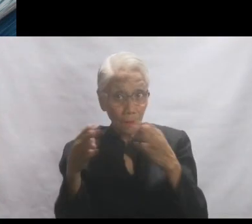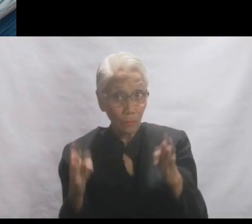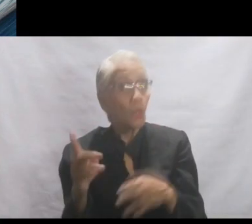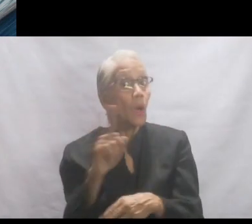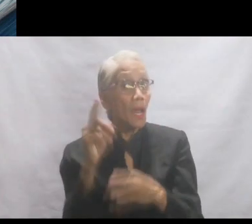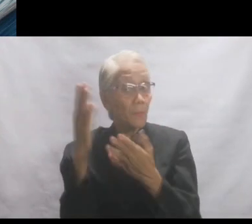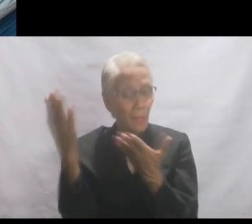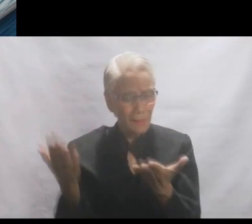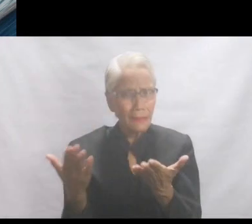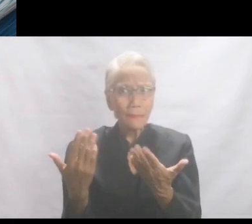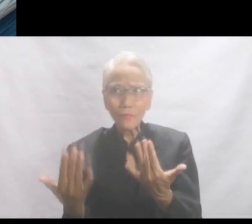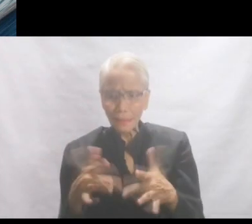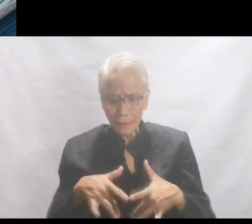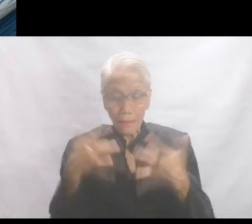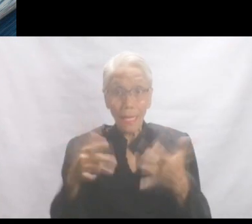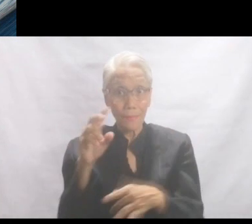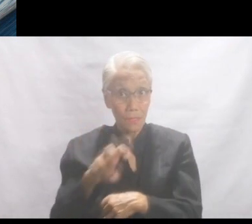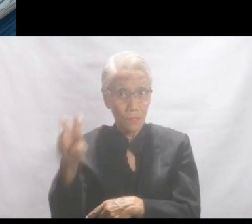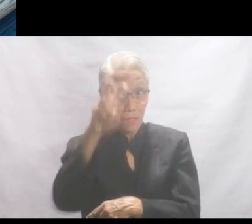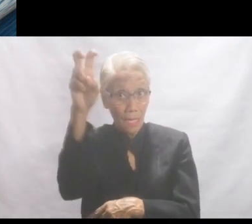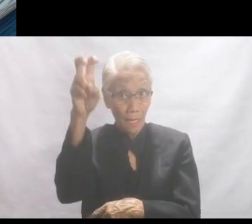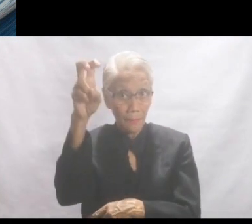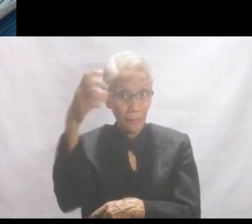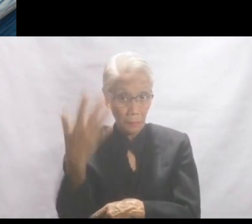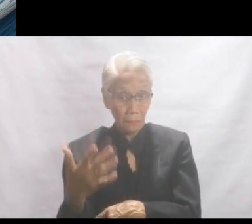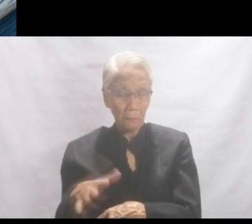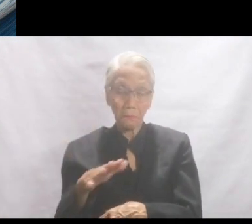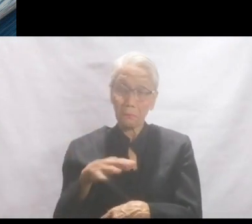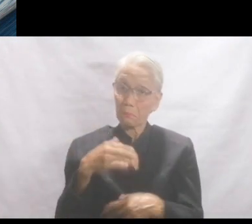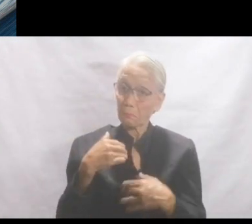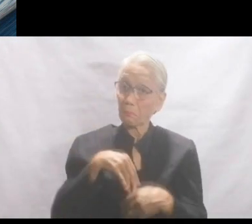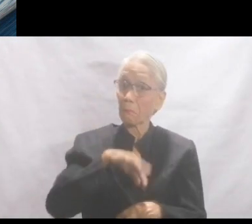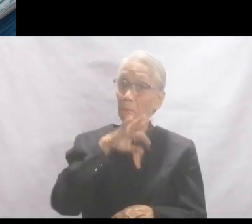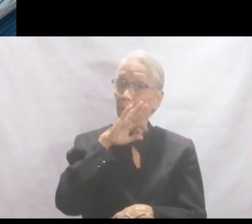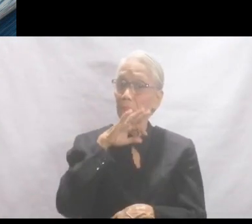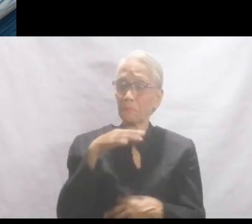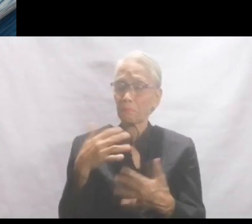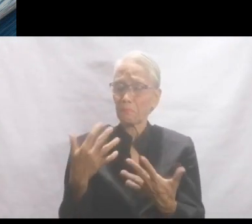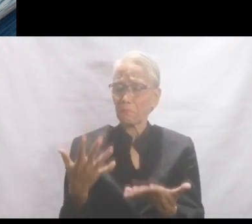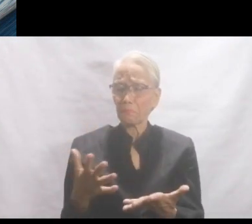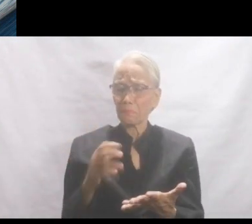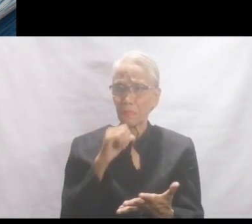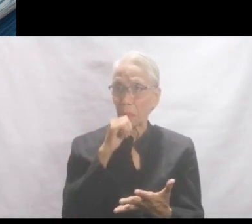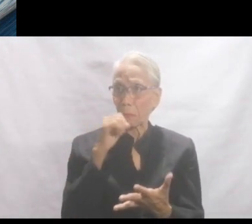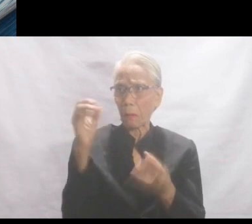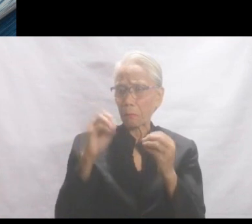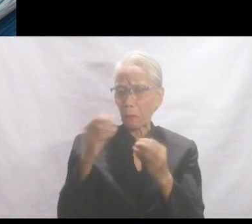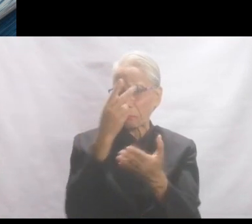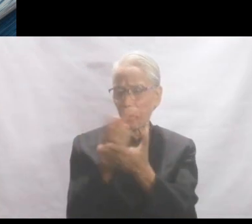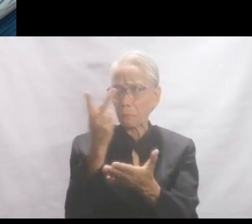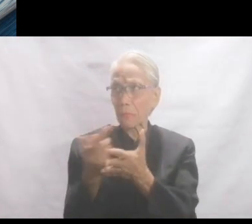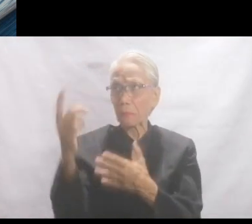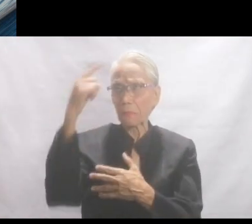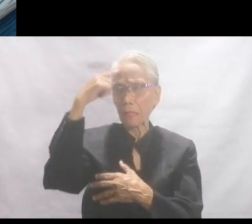ang baon mo for this life's journey? Kakapusan? Discontentment? Unfulfilled dreams for your